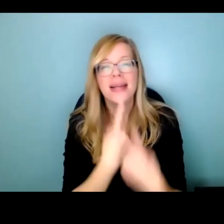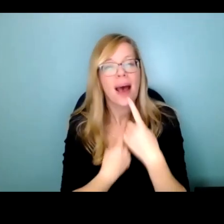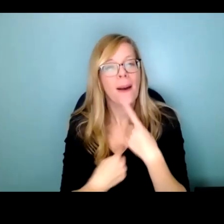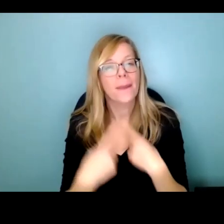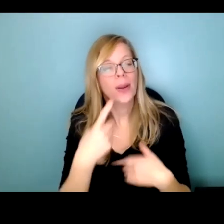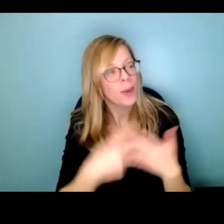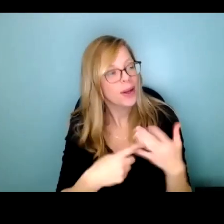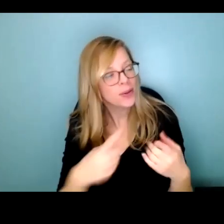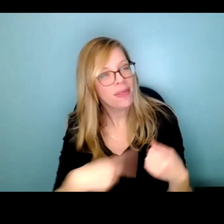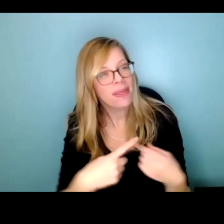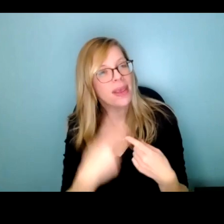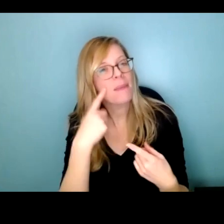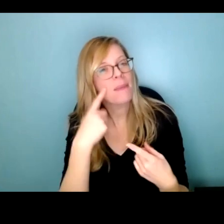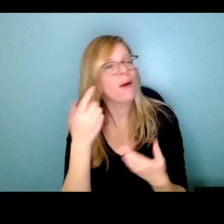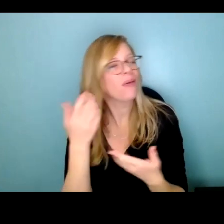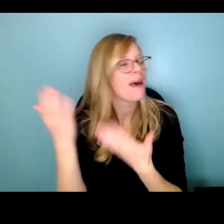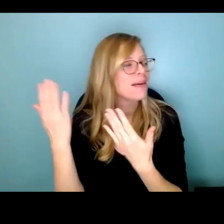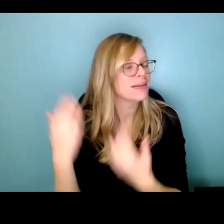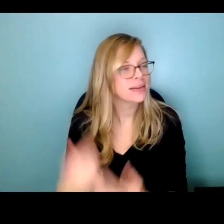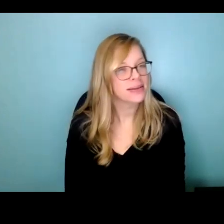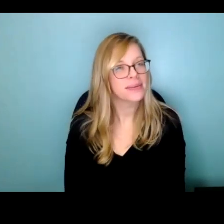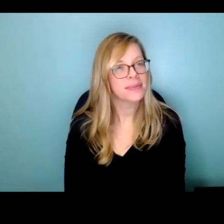think about that